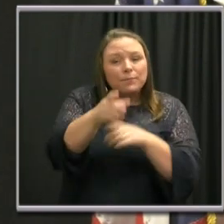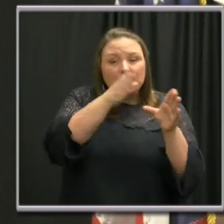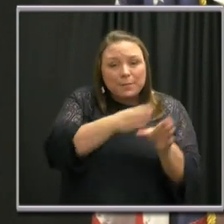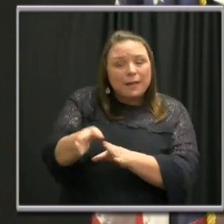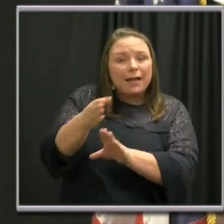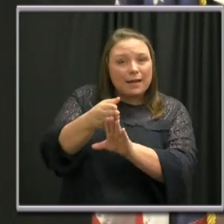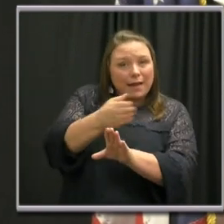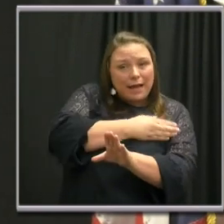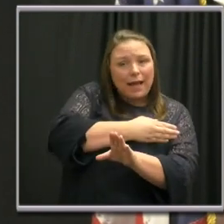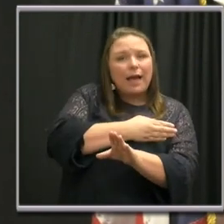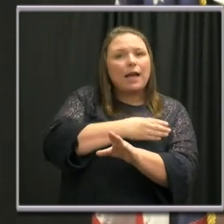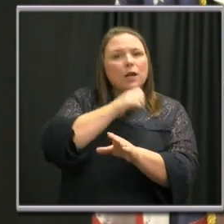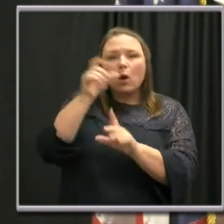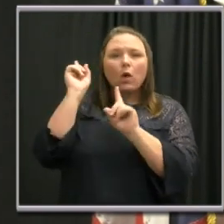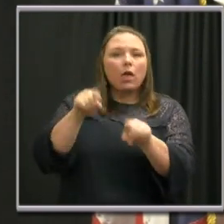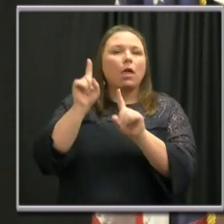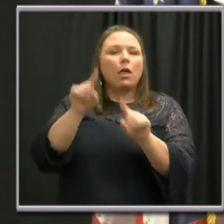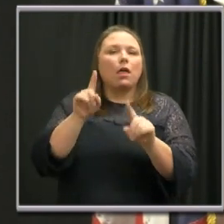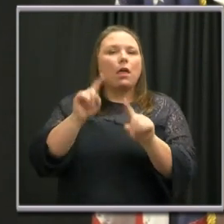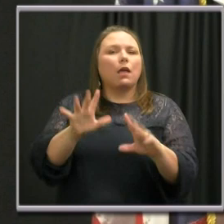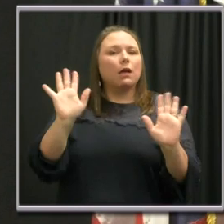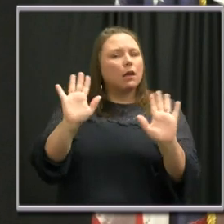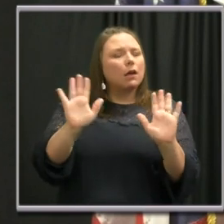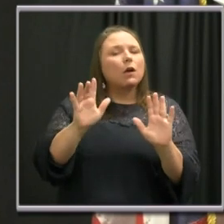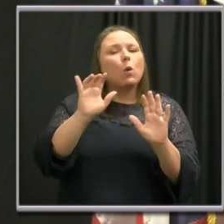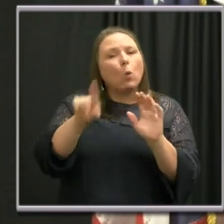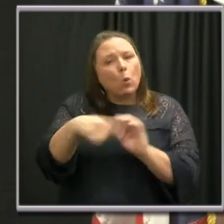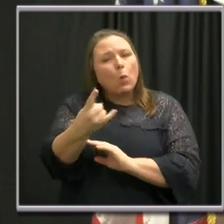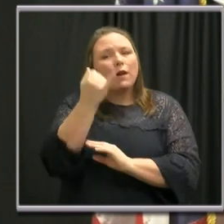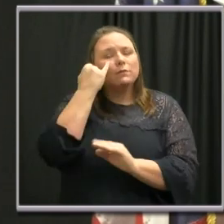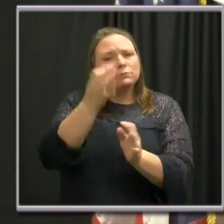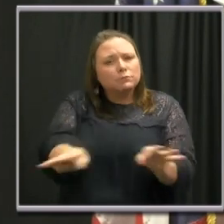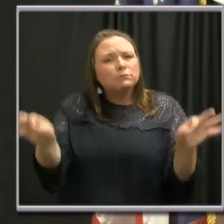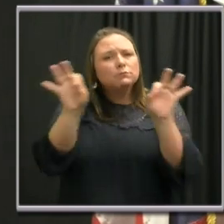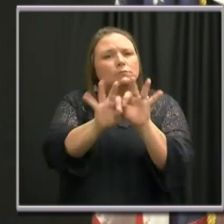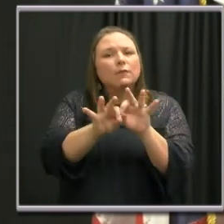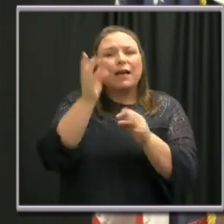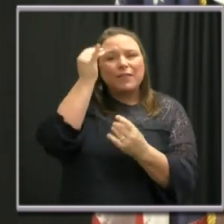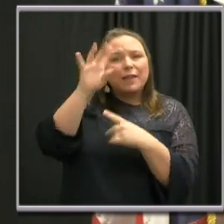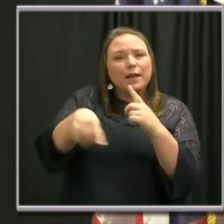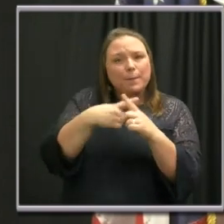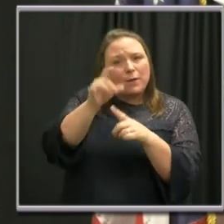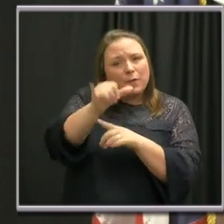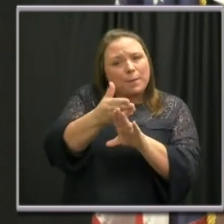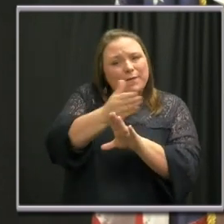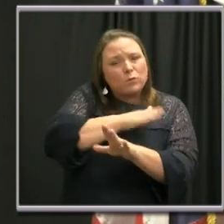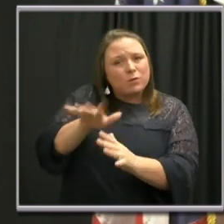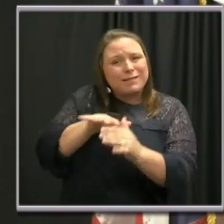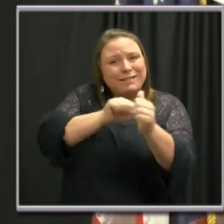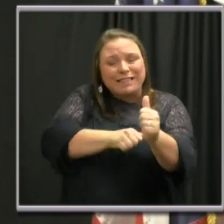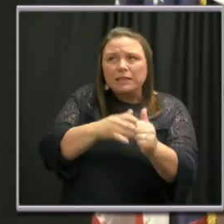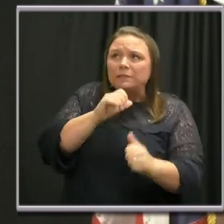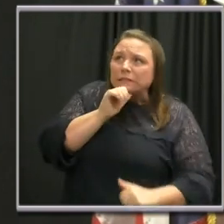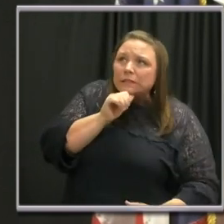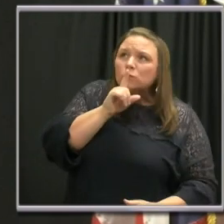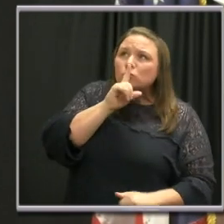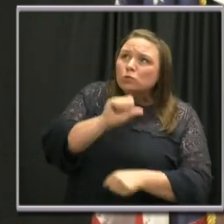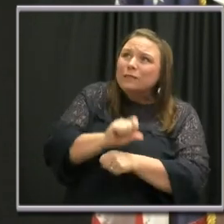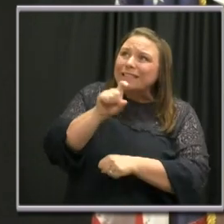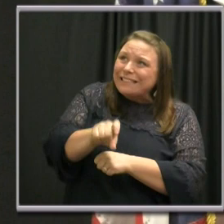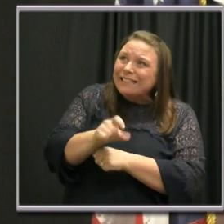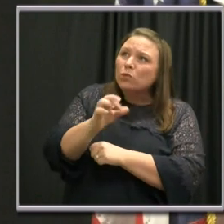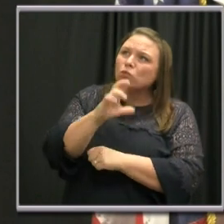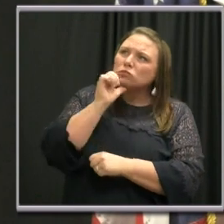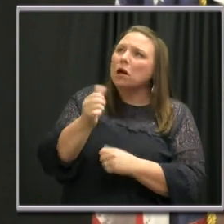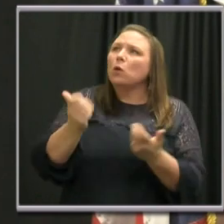frequent trips. Go out only if it's necessary, and think before you step out of your house as to whether or not you really do need to go